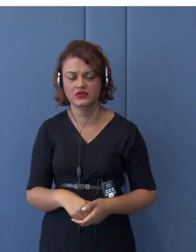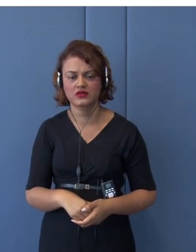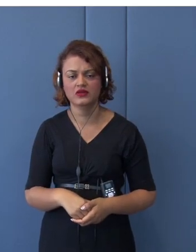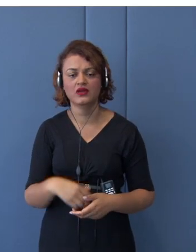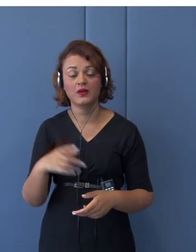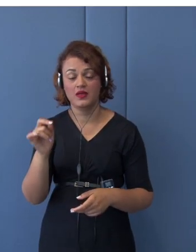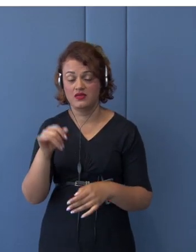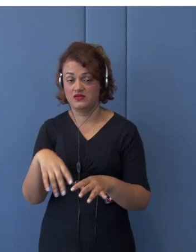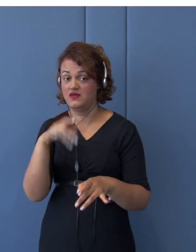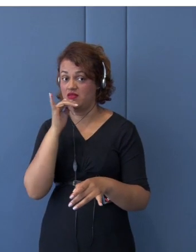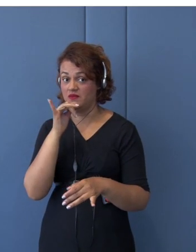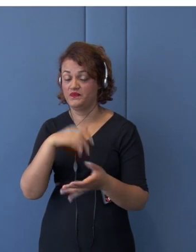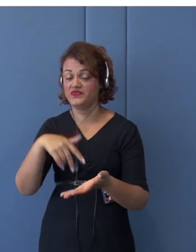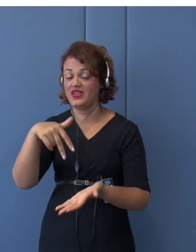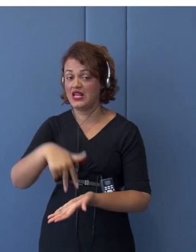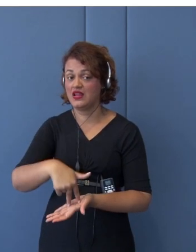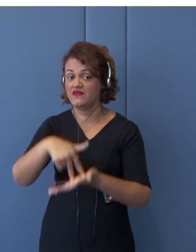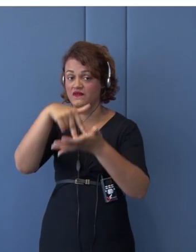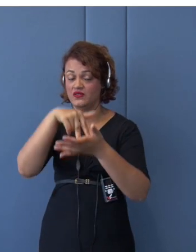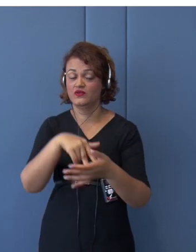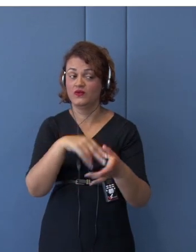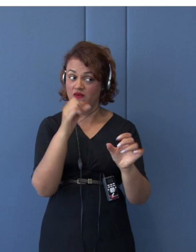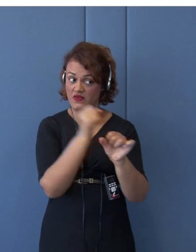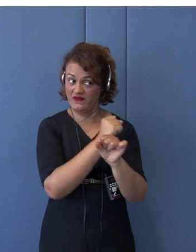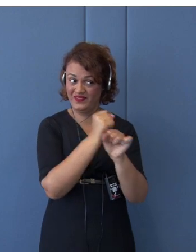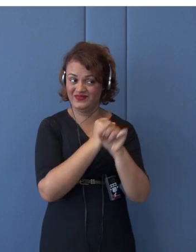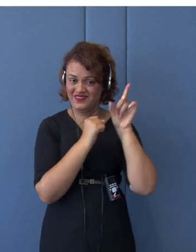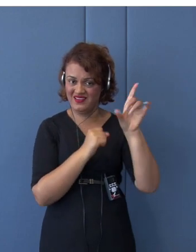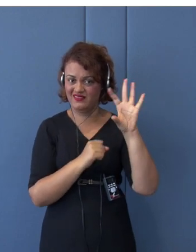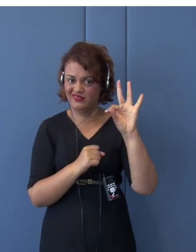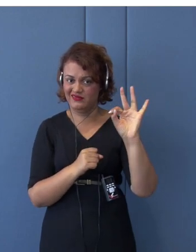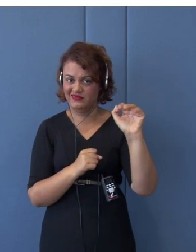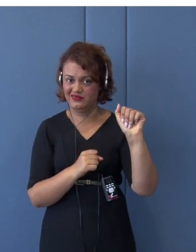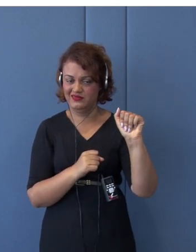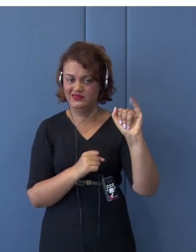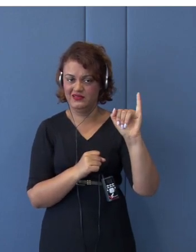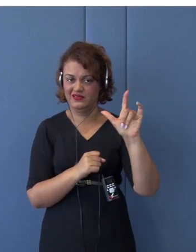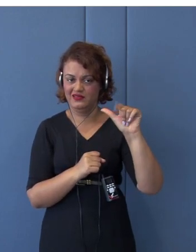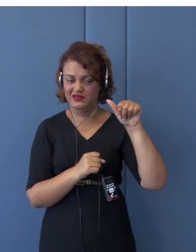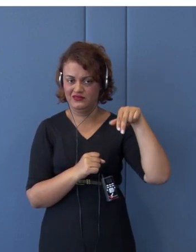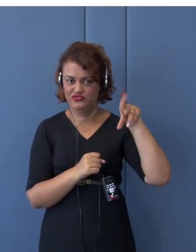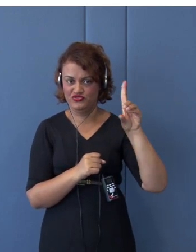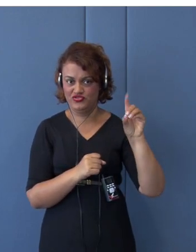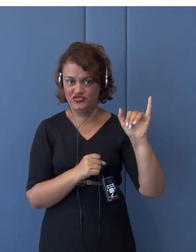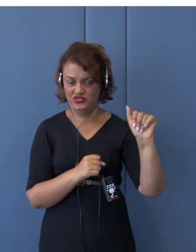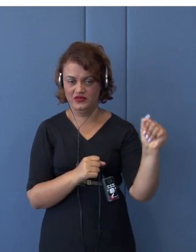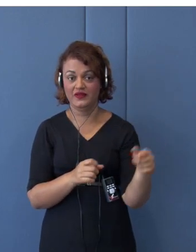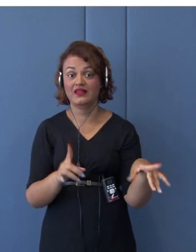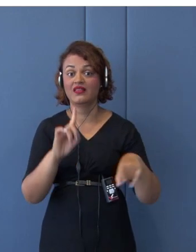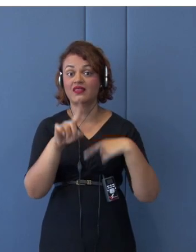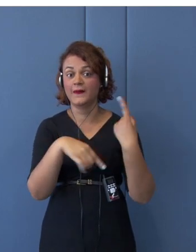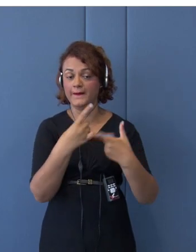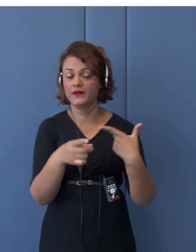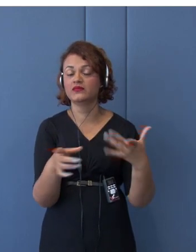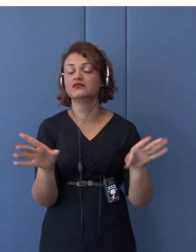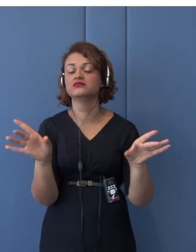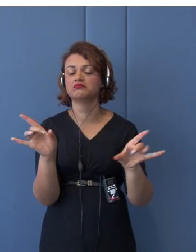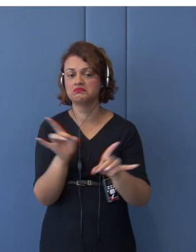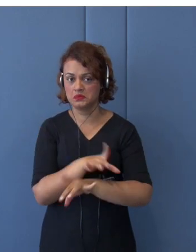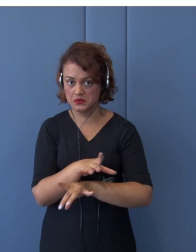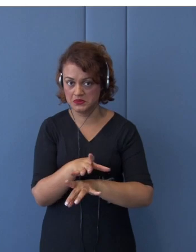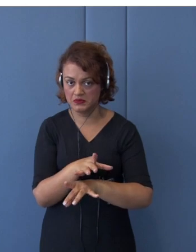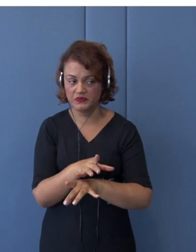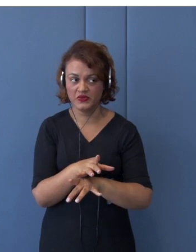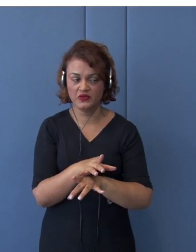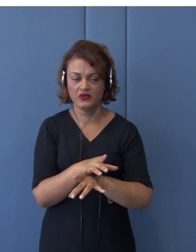in Thailand after assemblies of principal parts and components coming from elsewhere, including Japan,